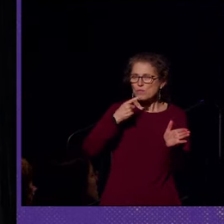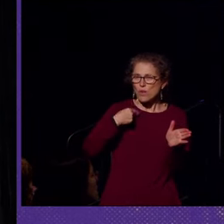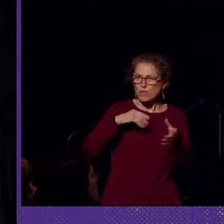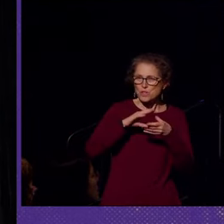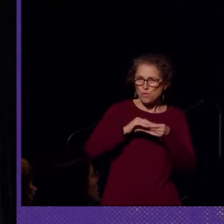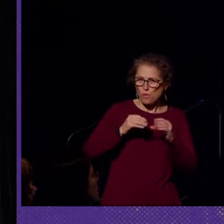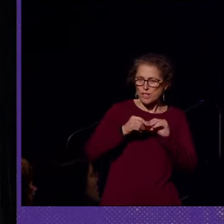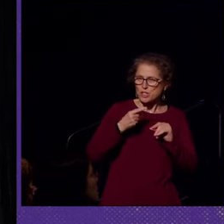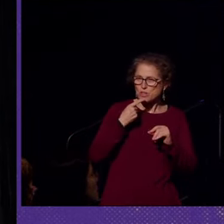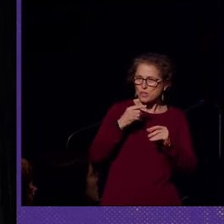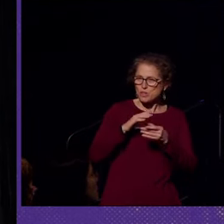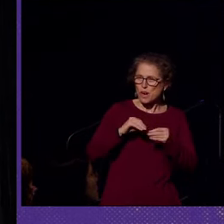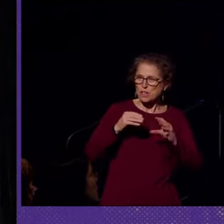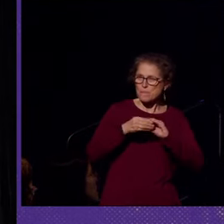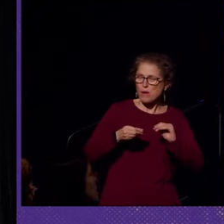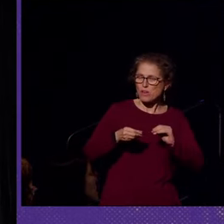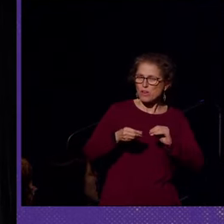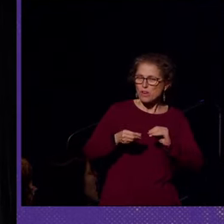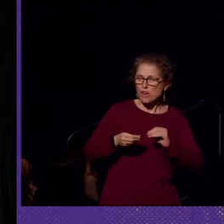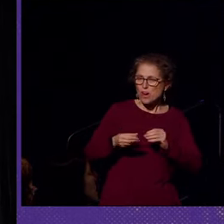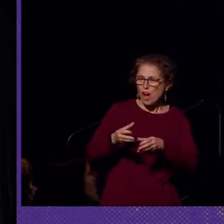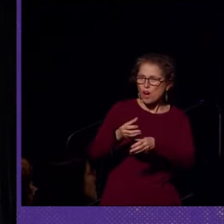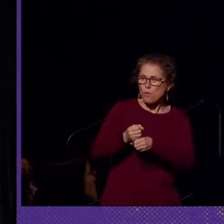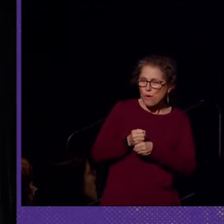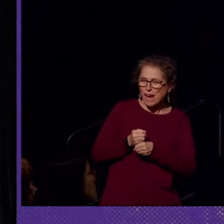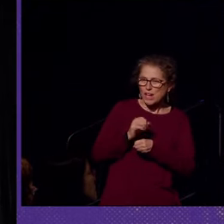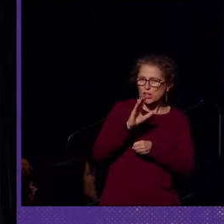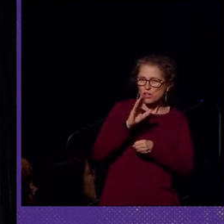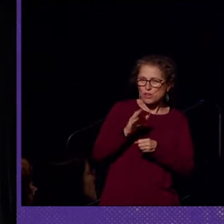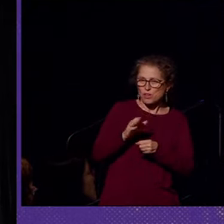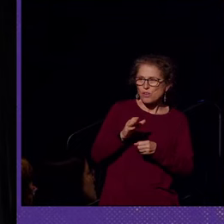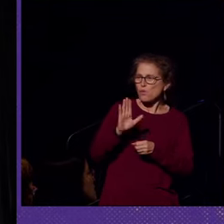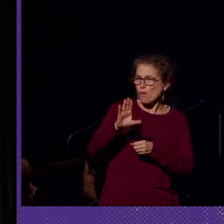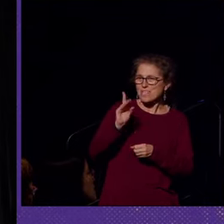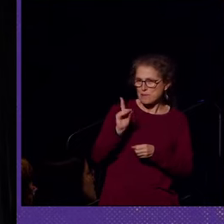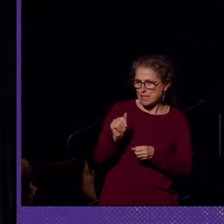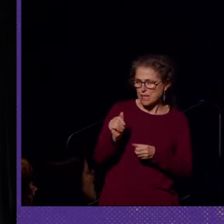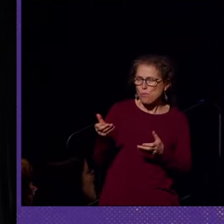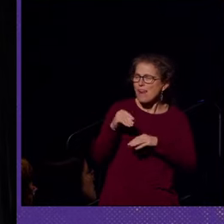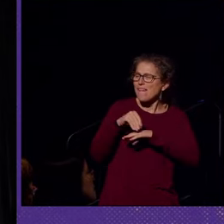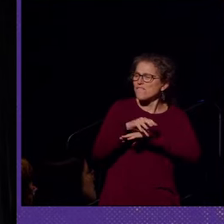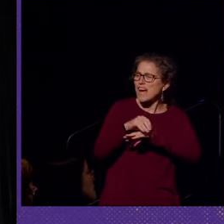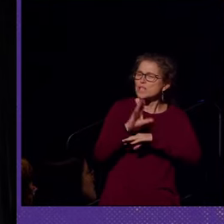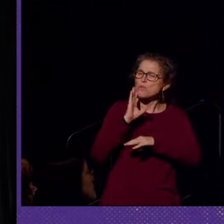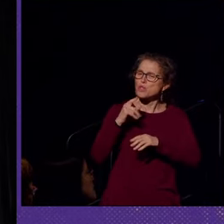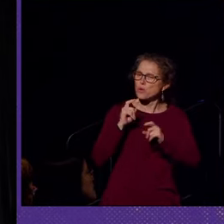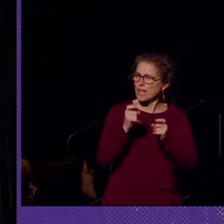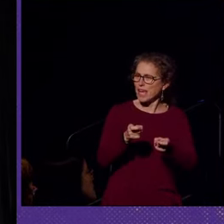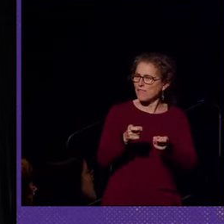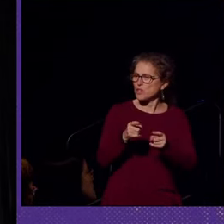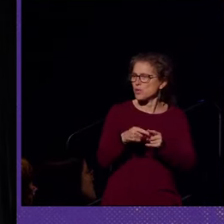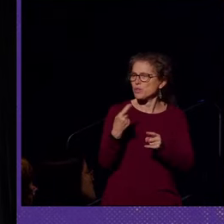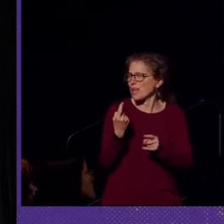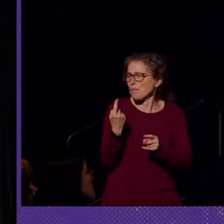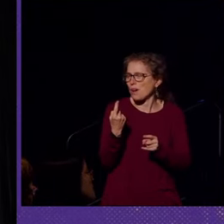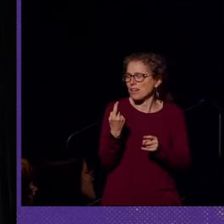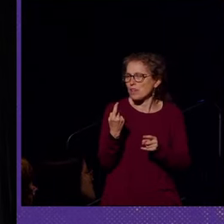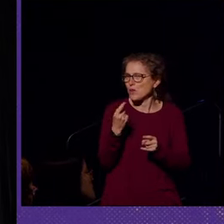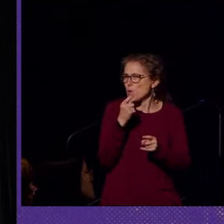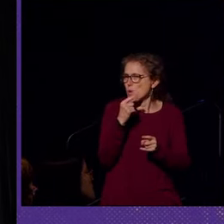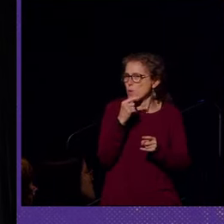you talk about acquiring your disability. What advice would you give to someone